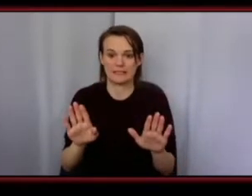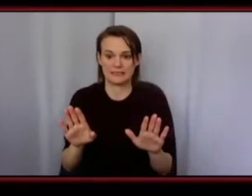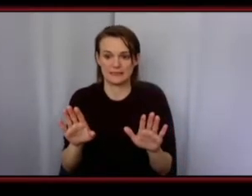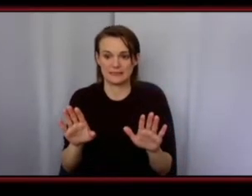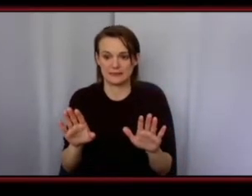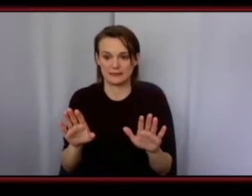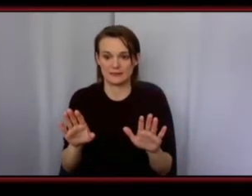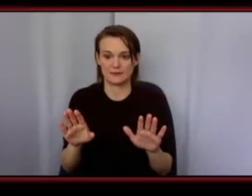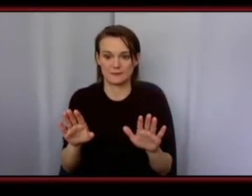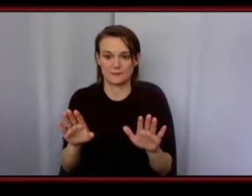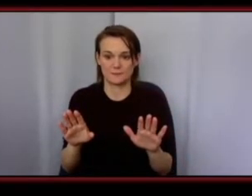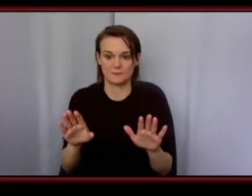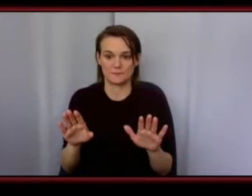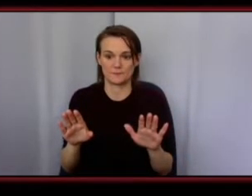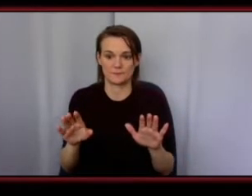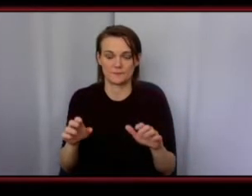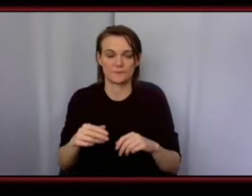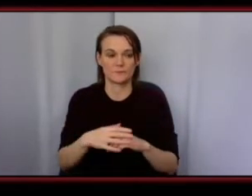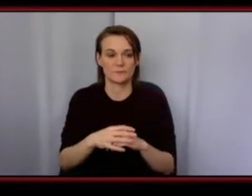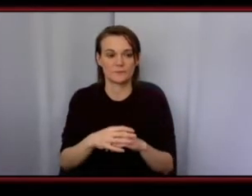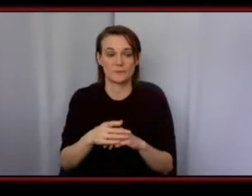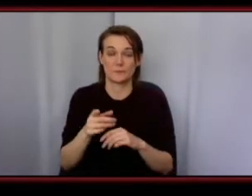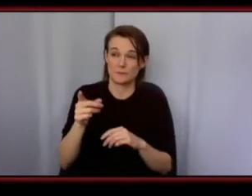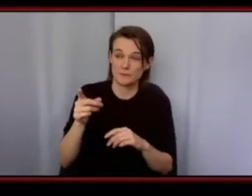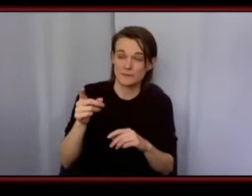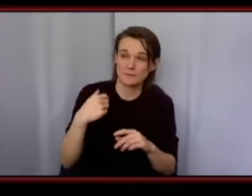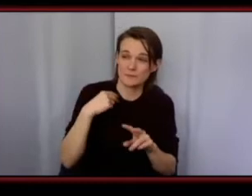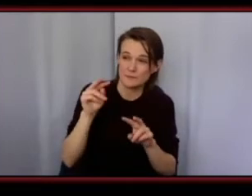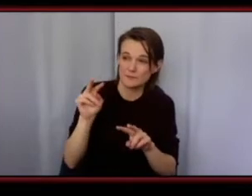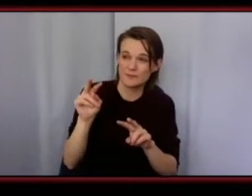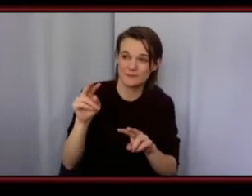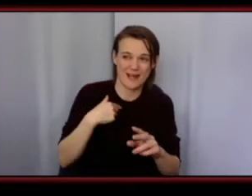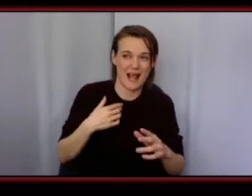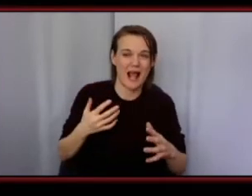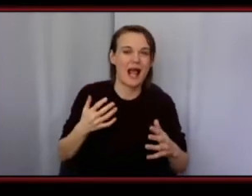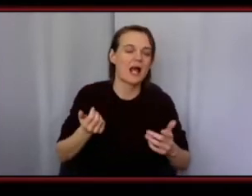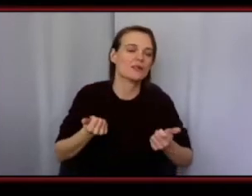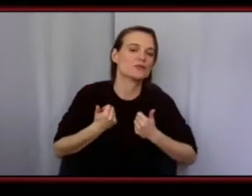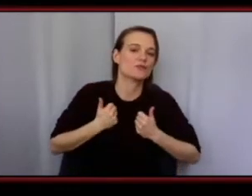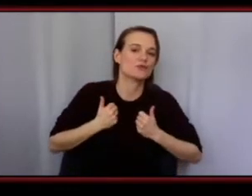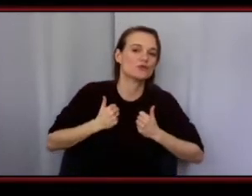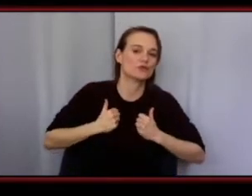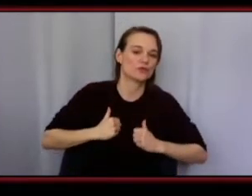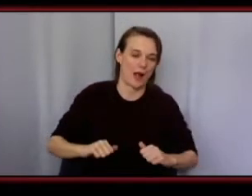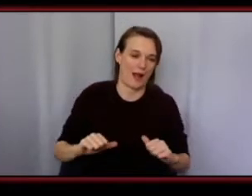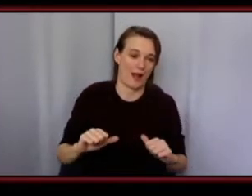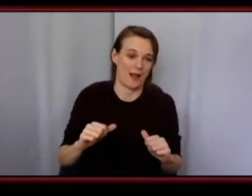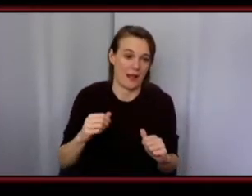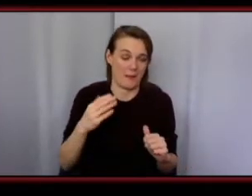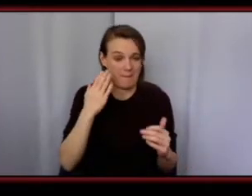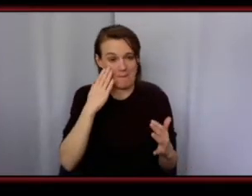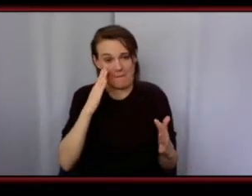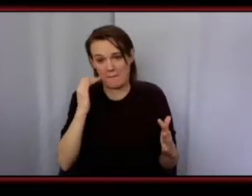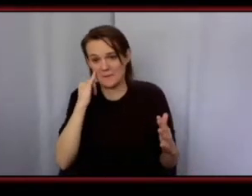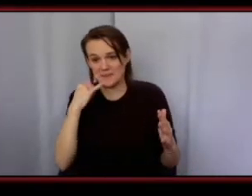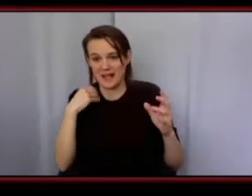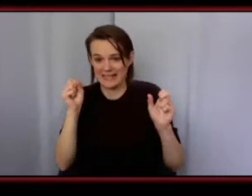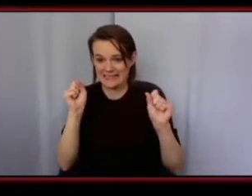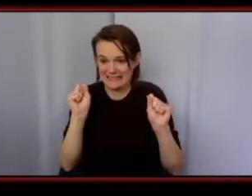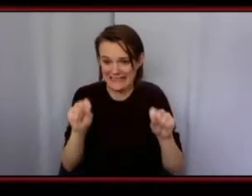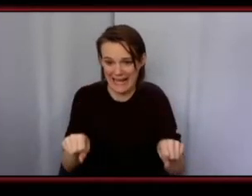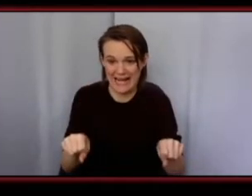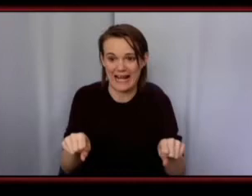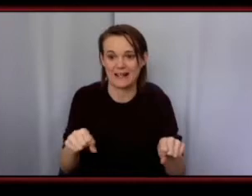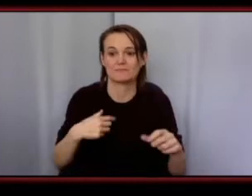what she was doing for others is something i would like to try to do i never even thought i could do it truthfully i wasn't ready for